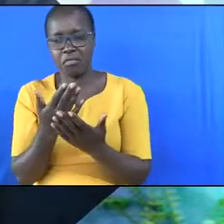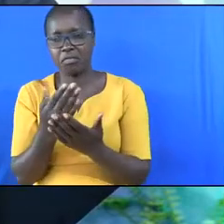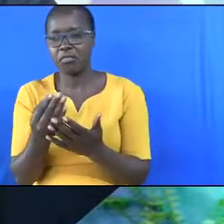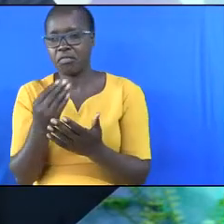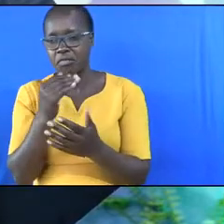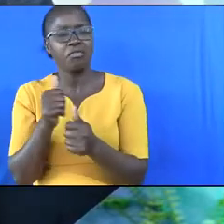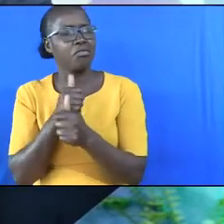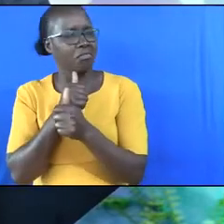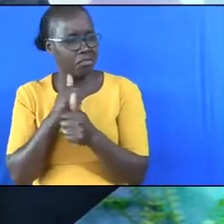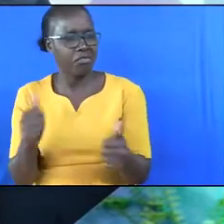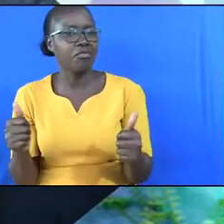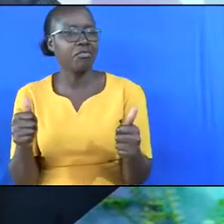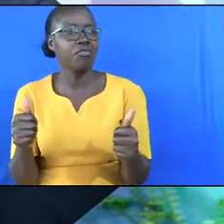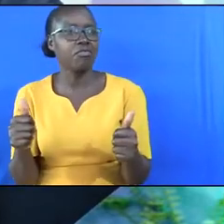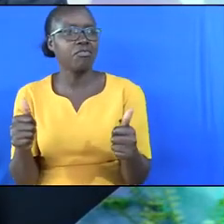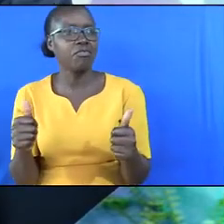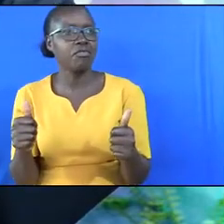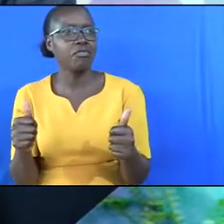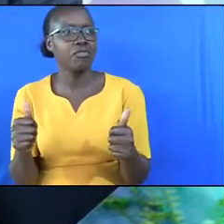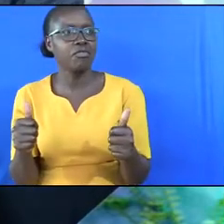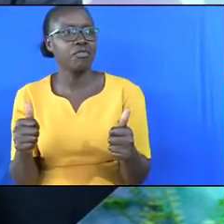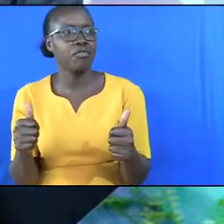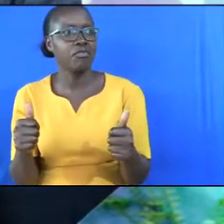They determined not to defile their bodies.